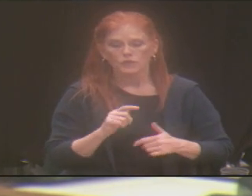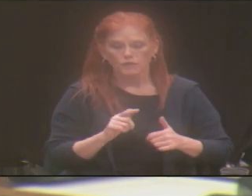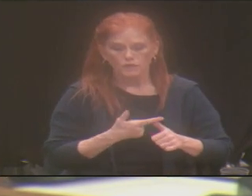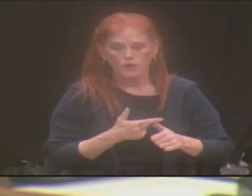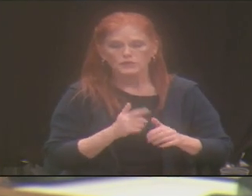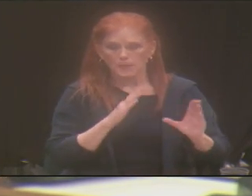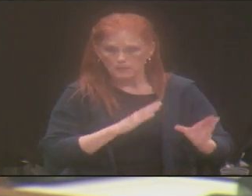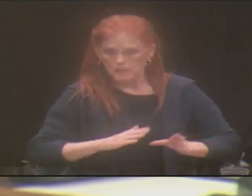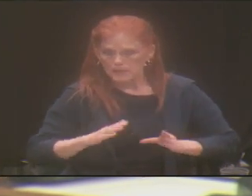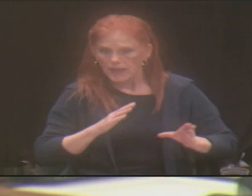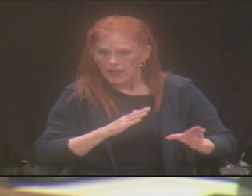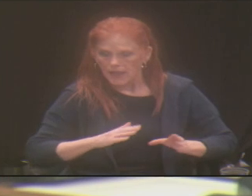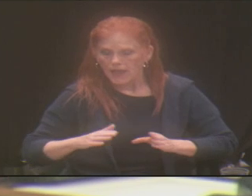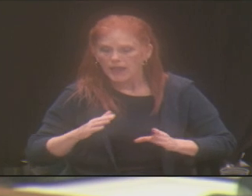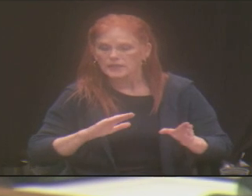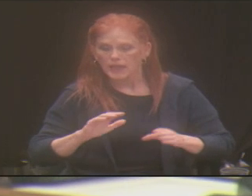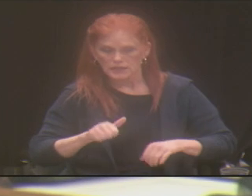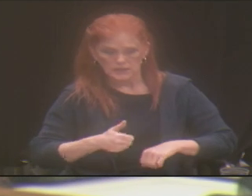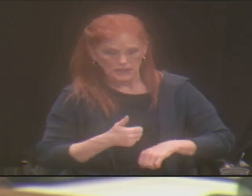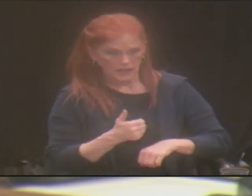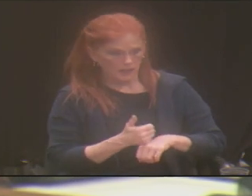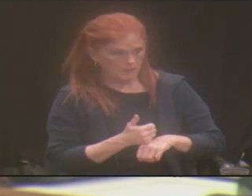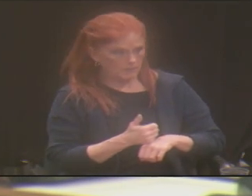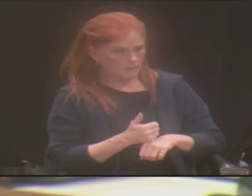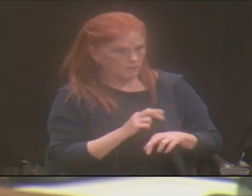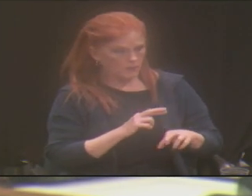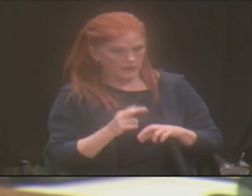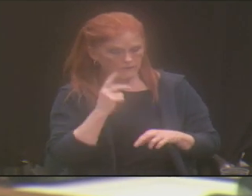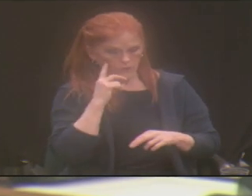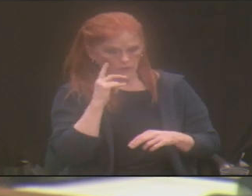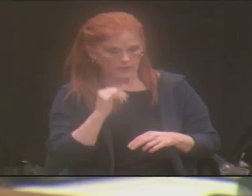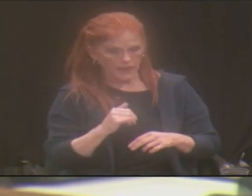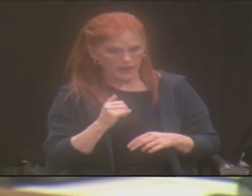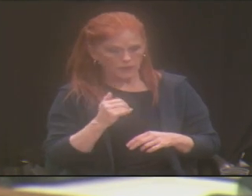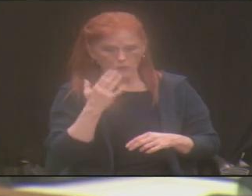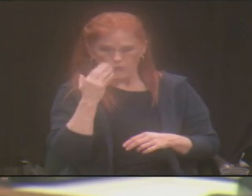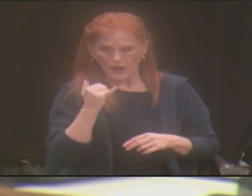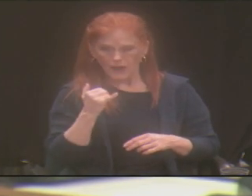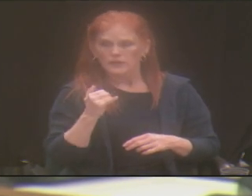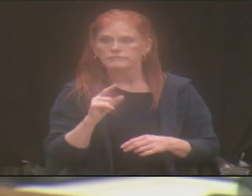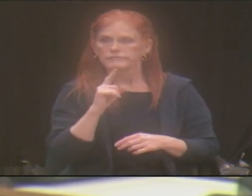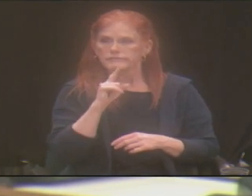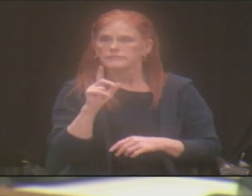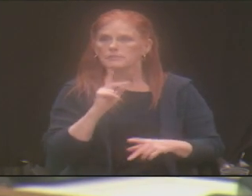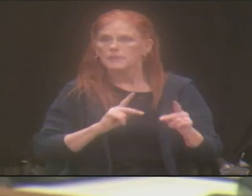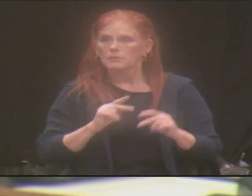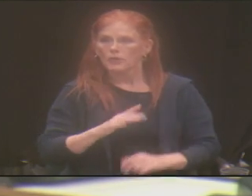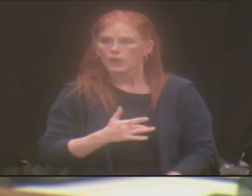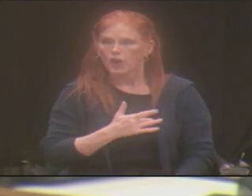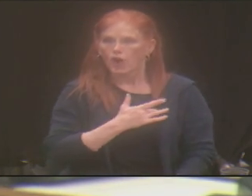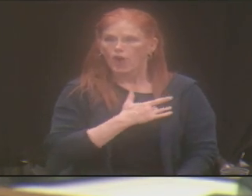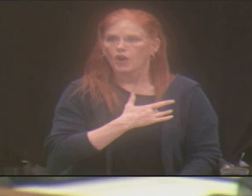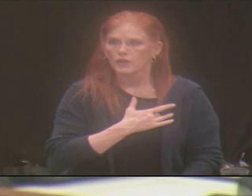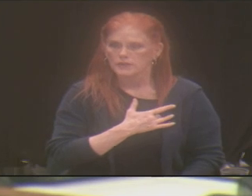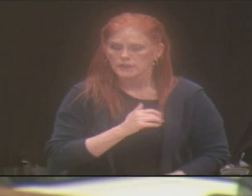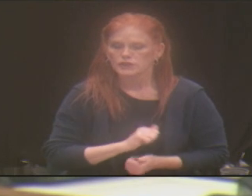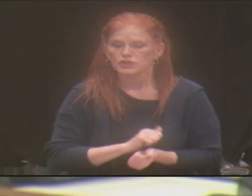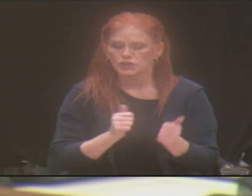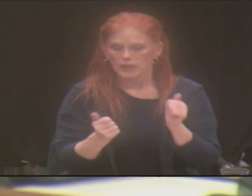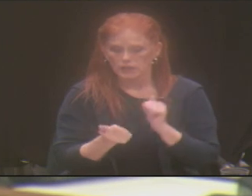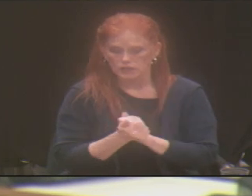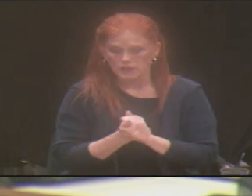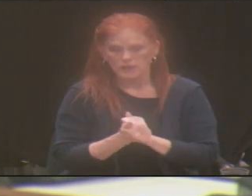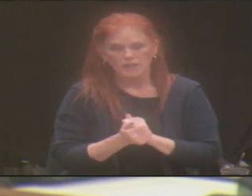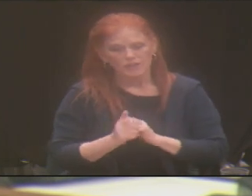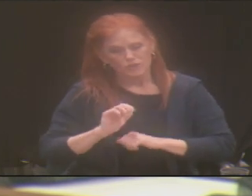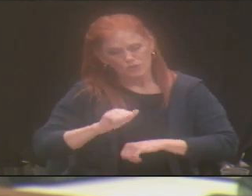what you're changing is people's hearts. When we look at what does it mean to create a home